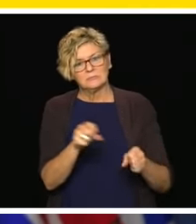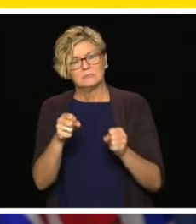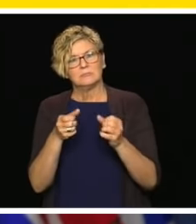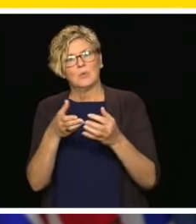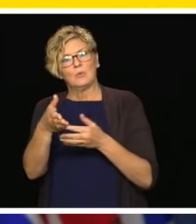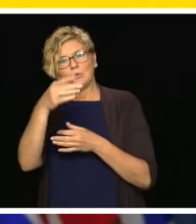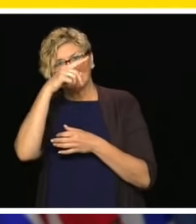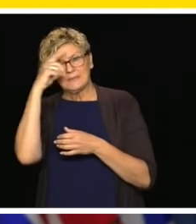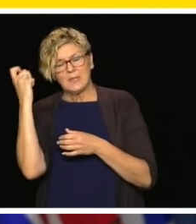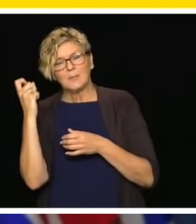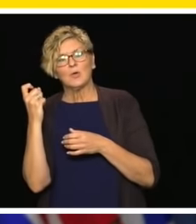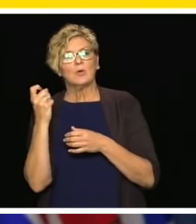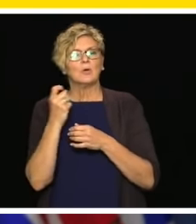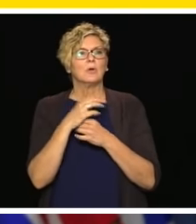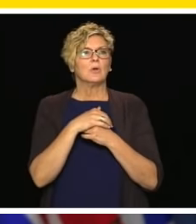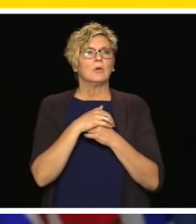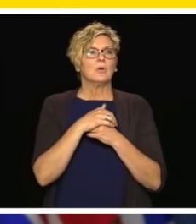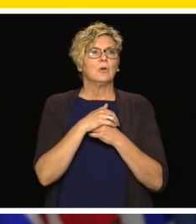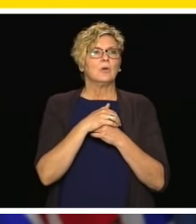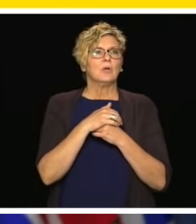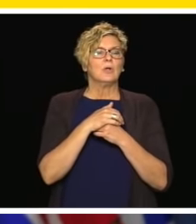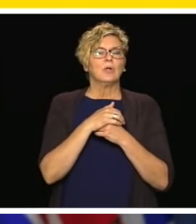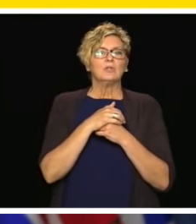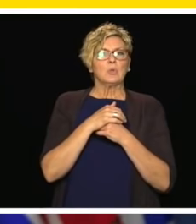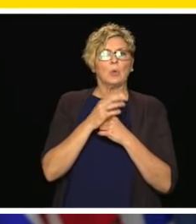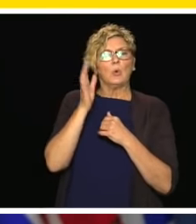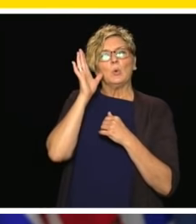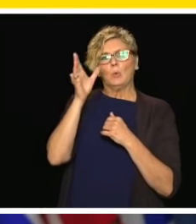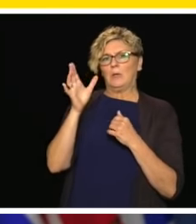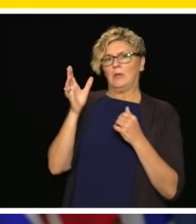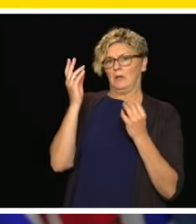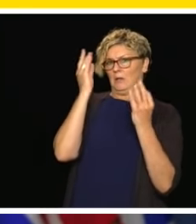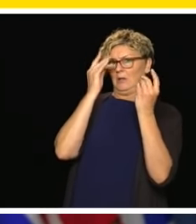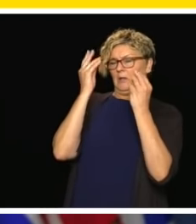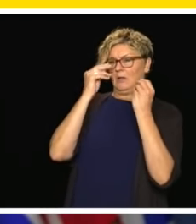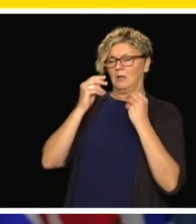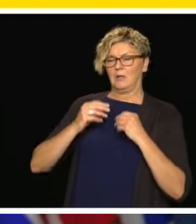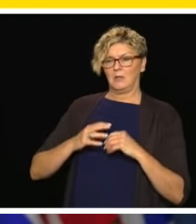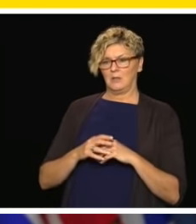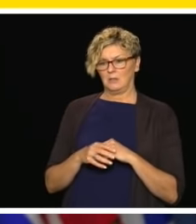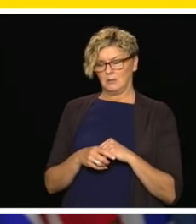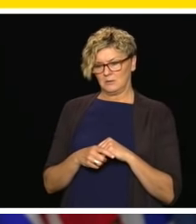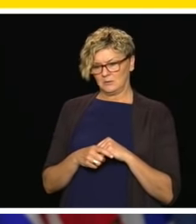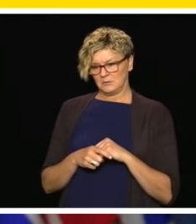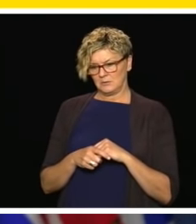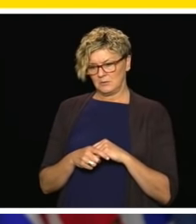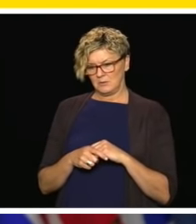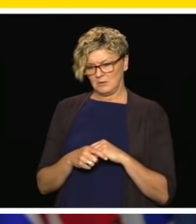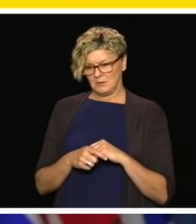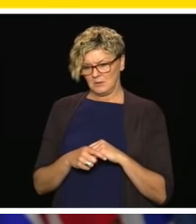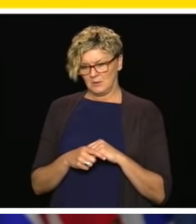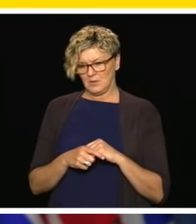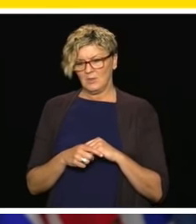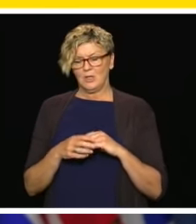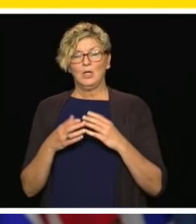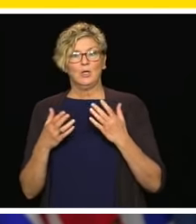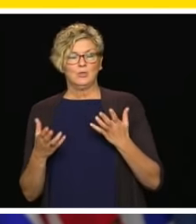that I think was the consideration that needed more urgent attention and was quite frankly easier to accomplish than